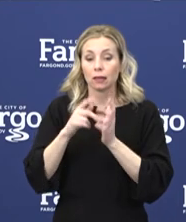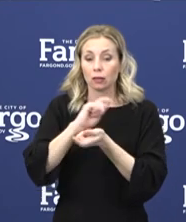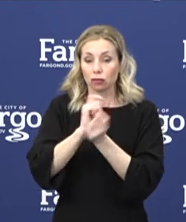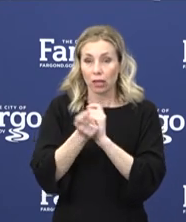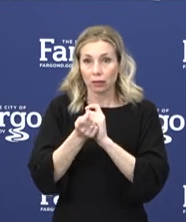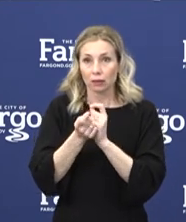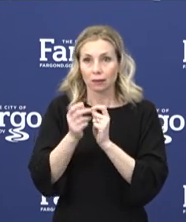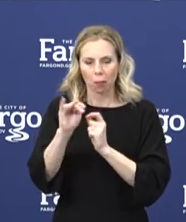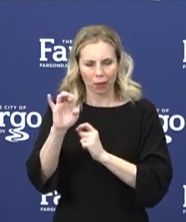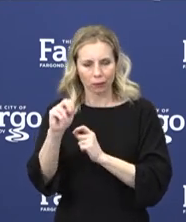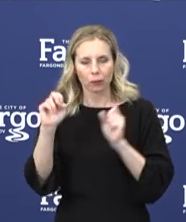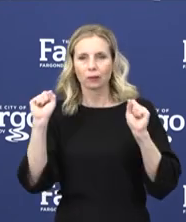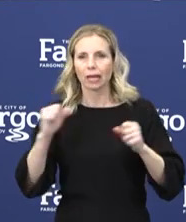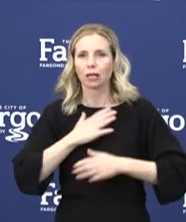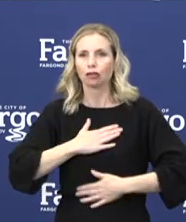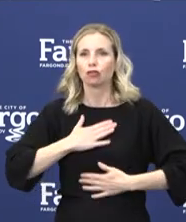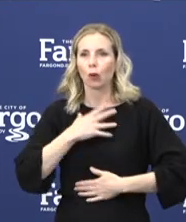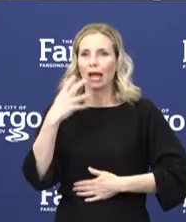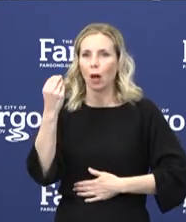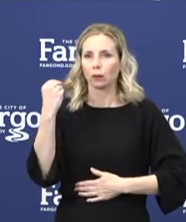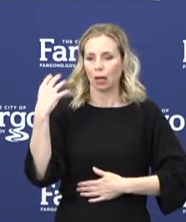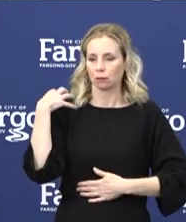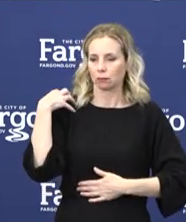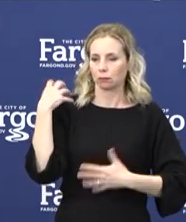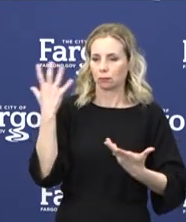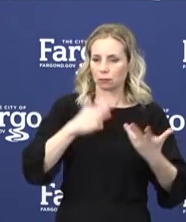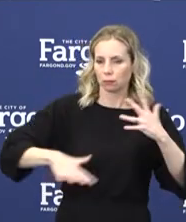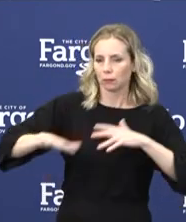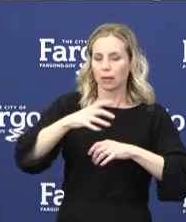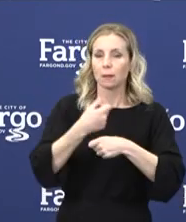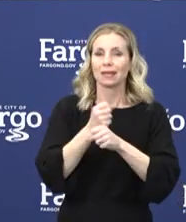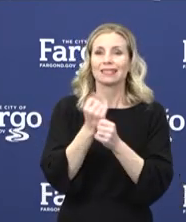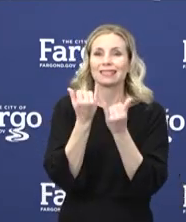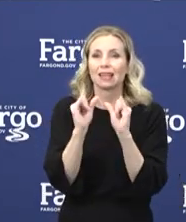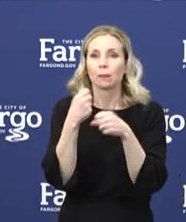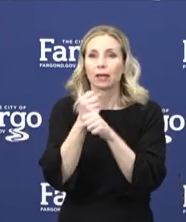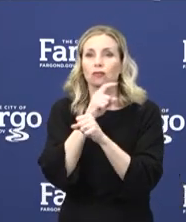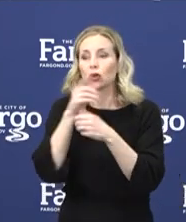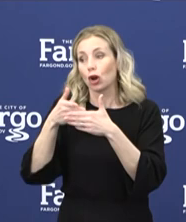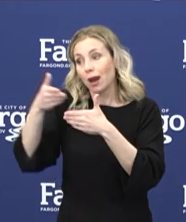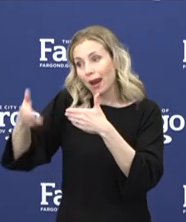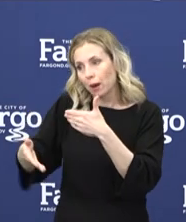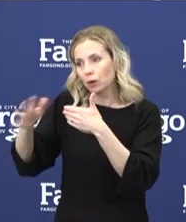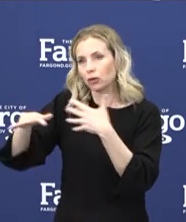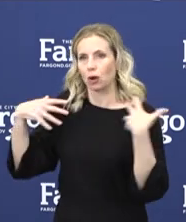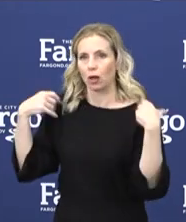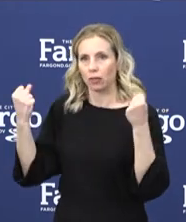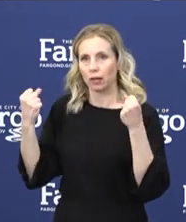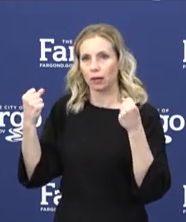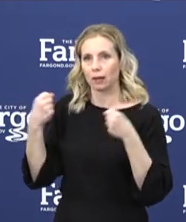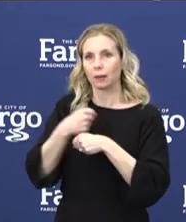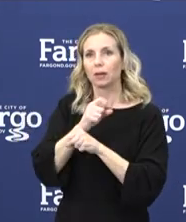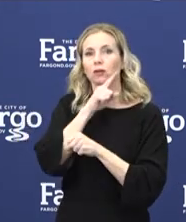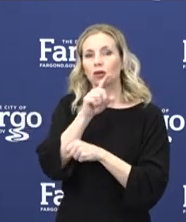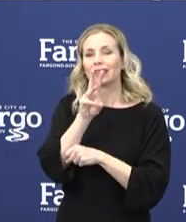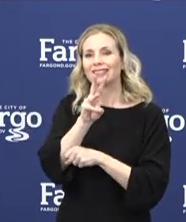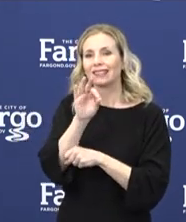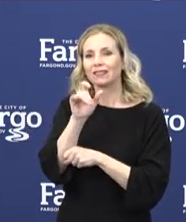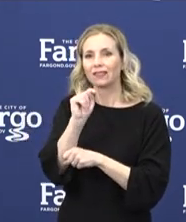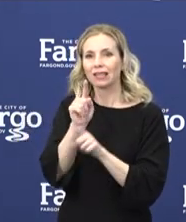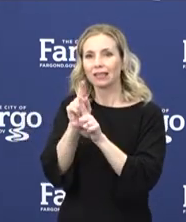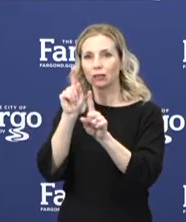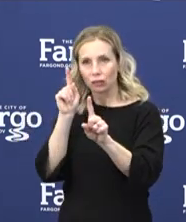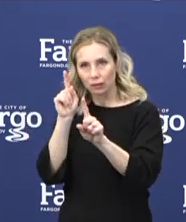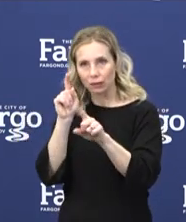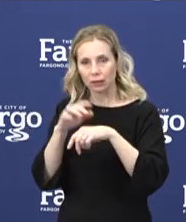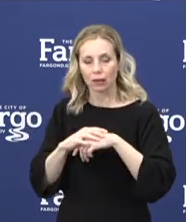the outdoors while still doing their part to keep their neighbors healthy by maintaining six-foot social distancing, avoiding